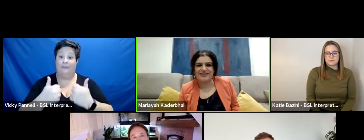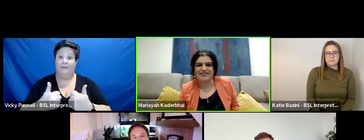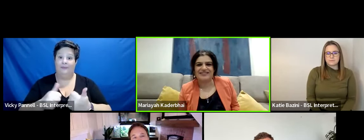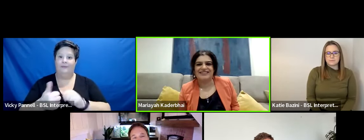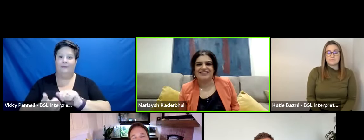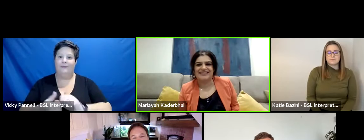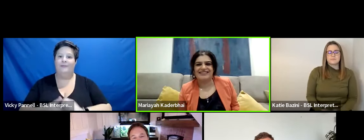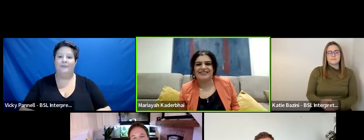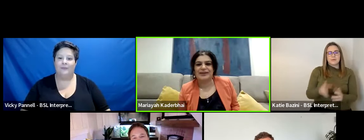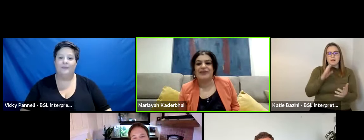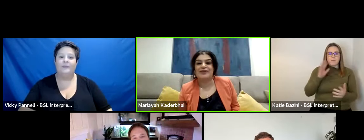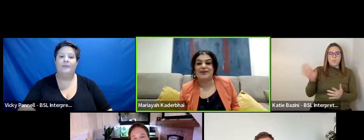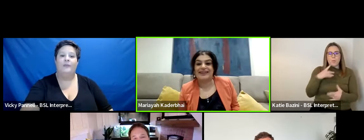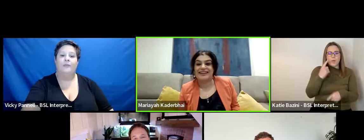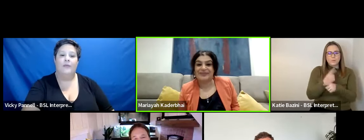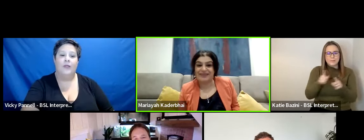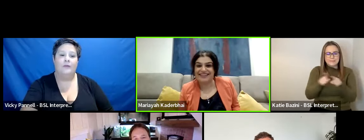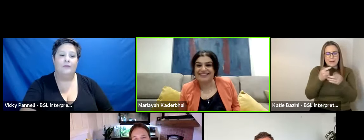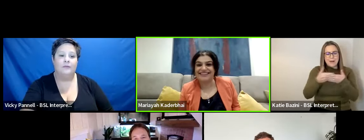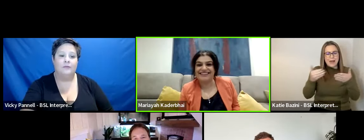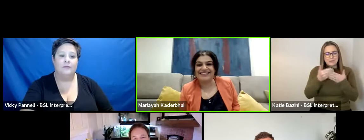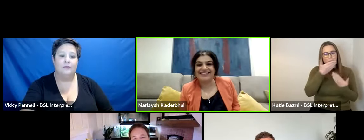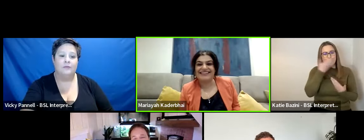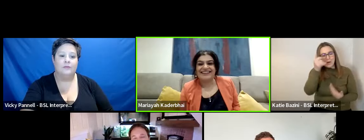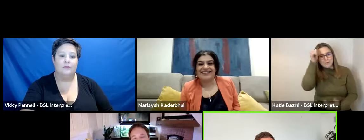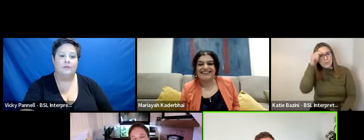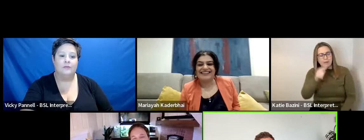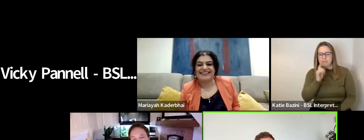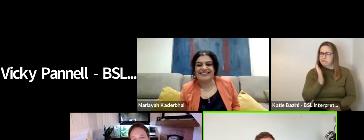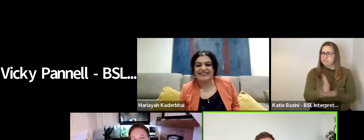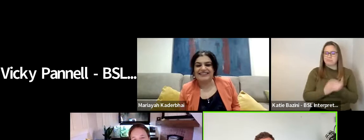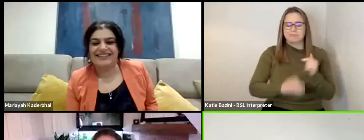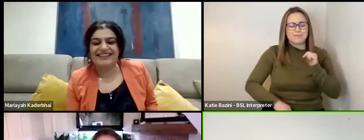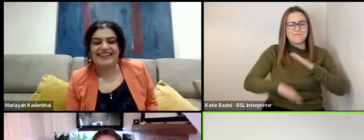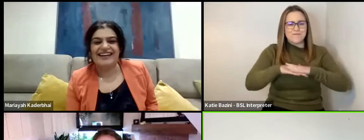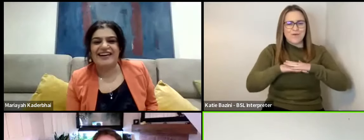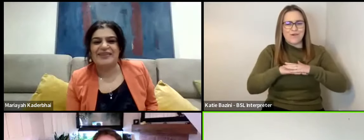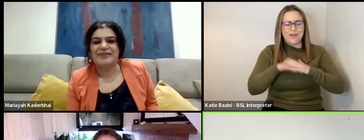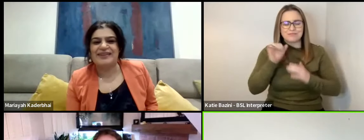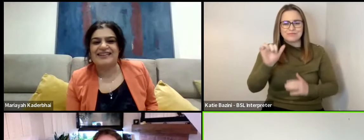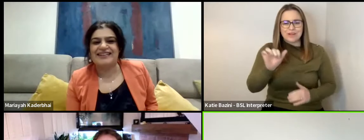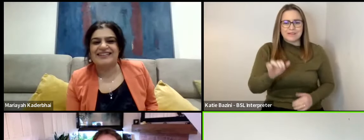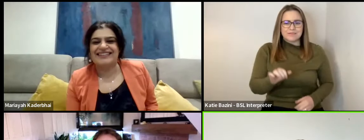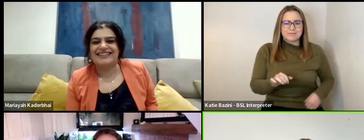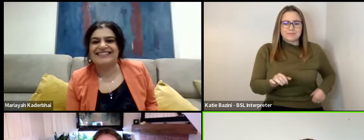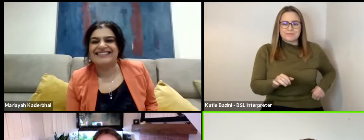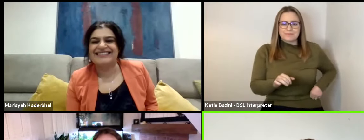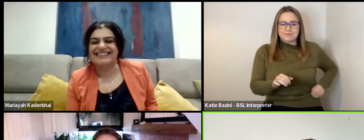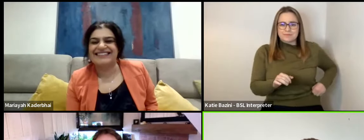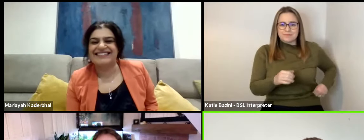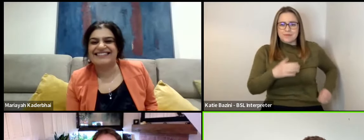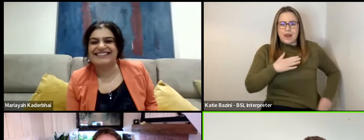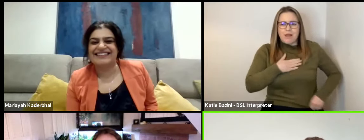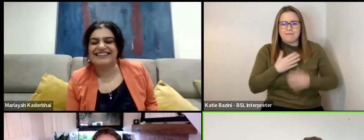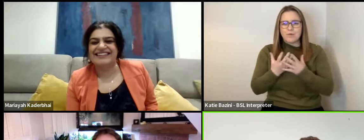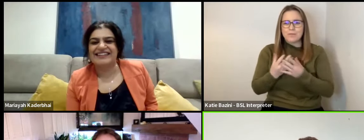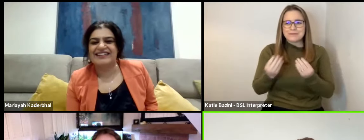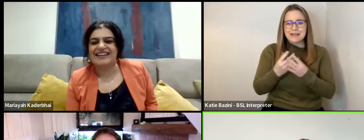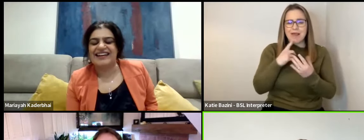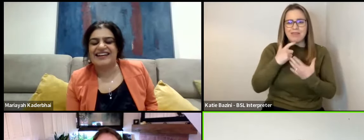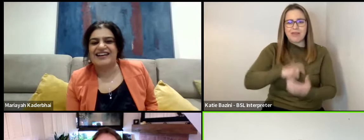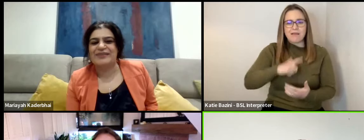language. Yeah. Without knowing it. Completely, completely. I would love the material and the characters, you know.